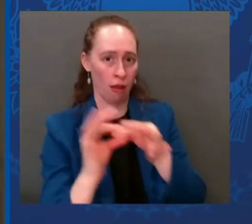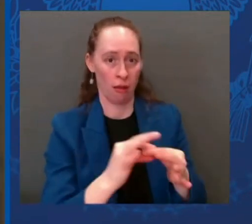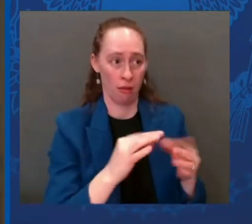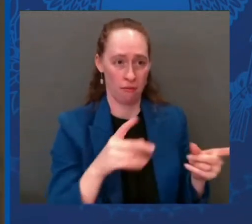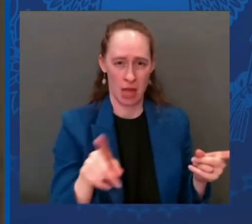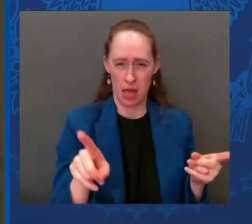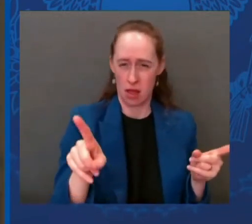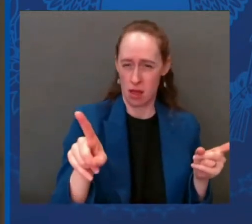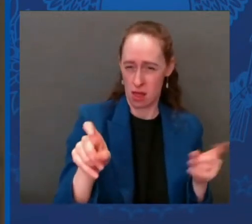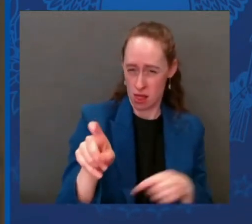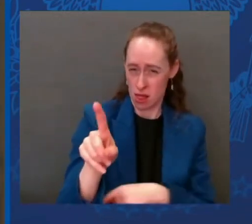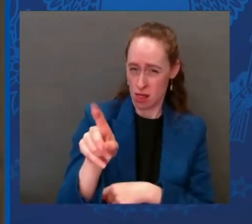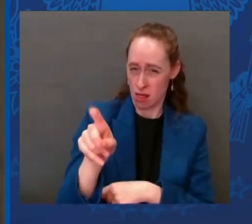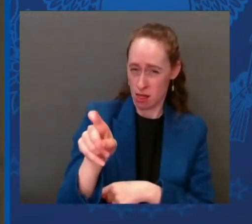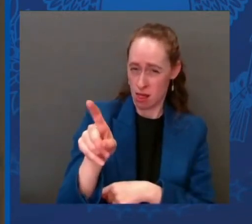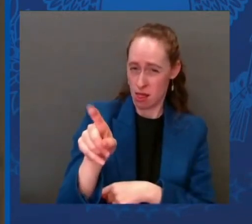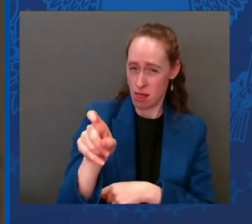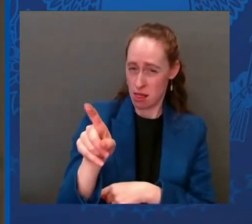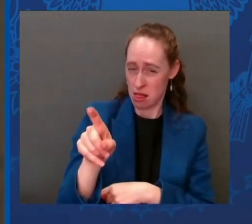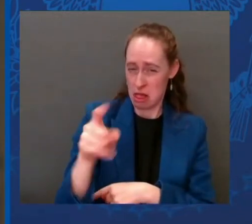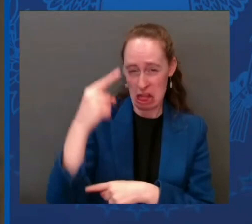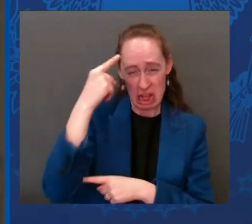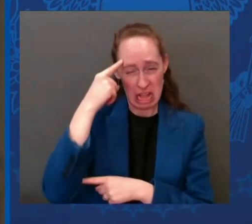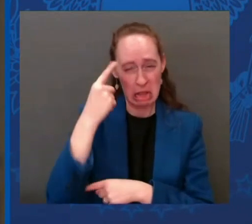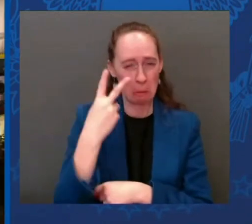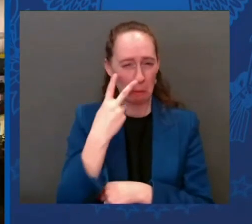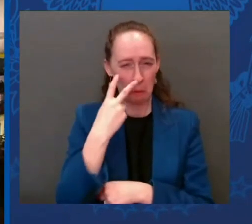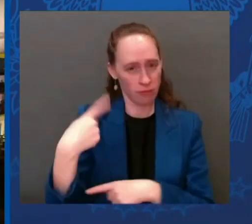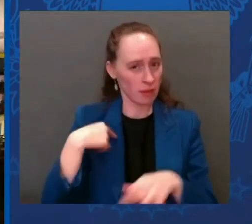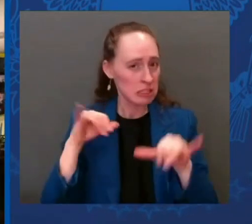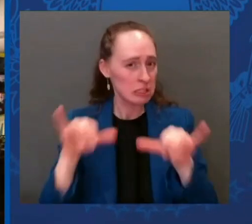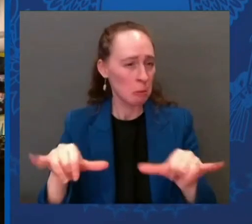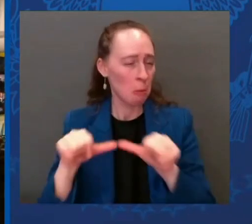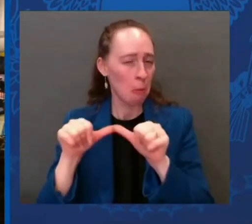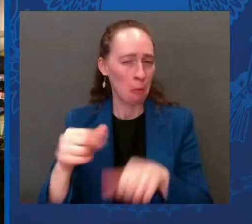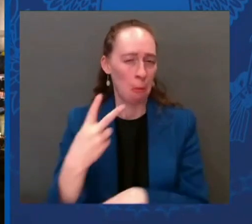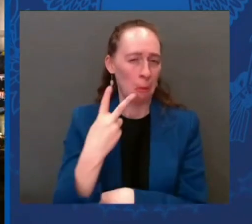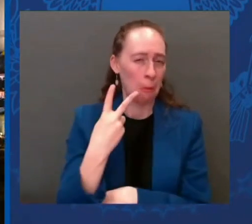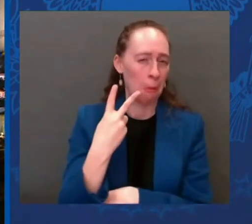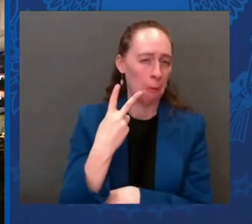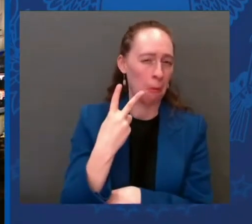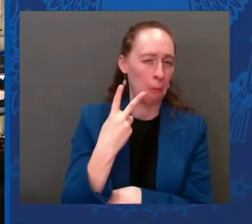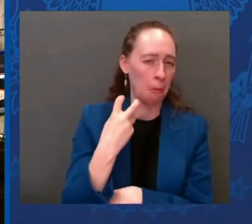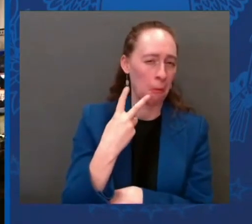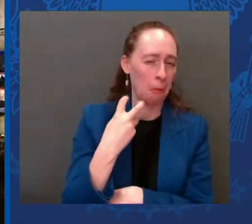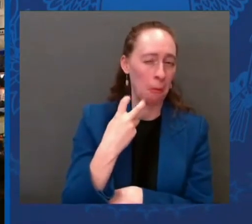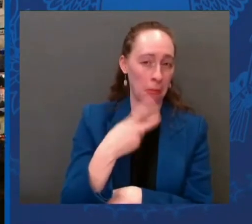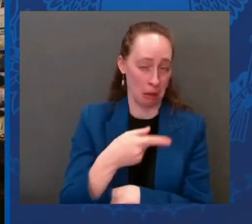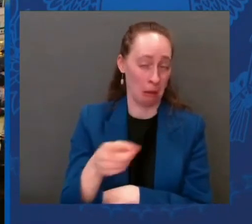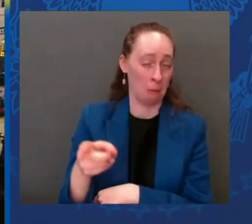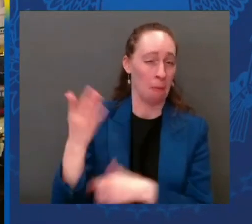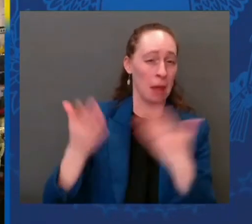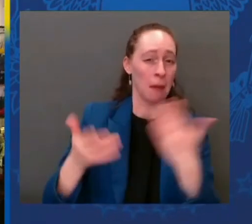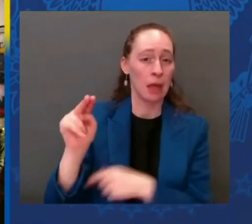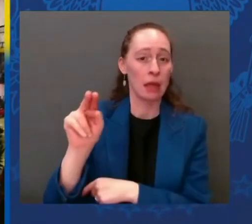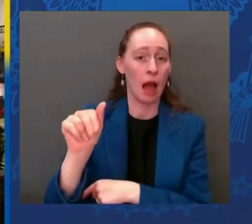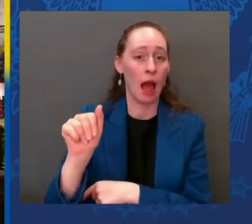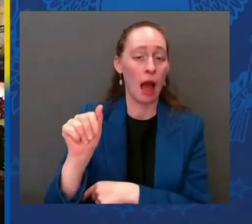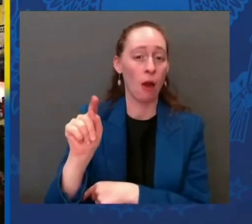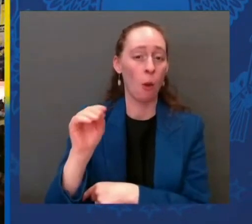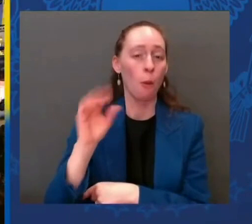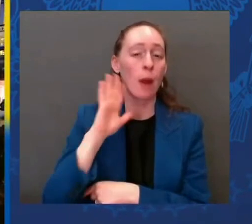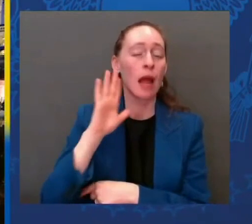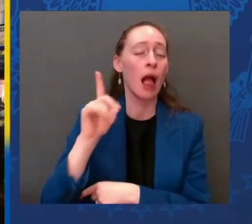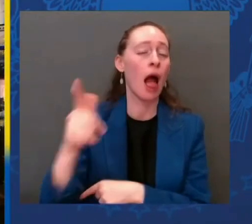He doubts whether NATO can remain unified. But there should be no doubt our support for Ukraine will not